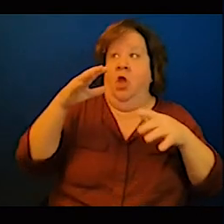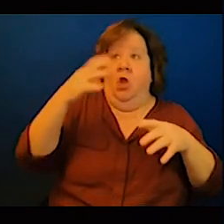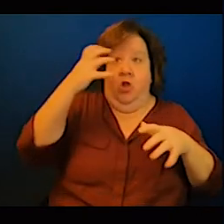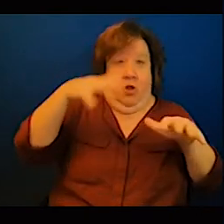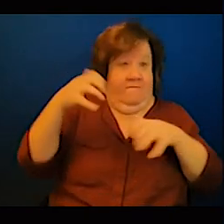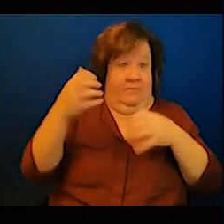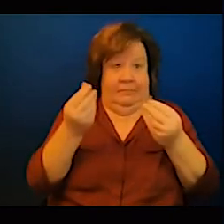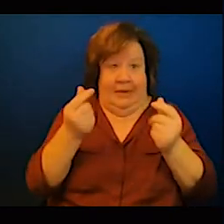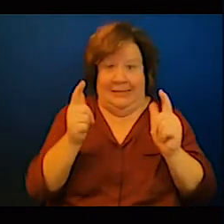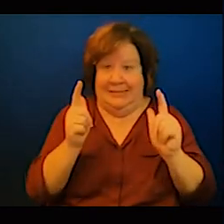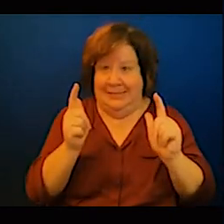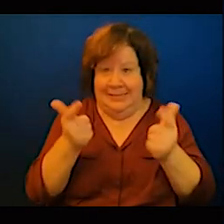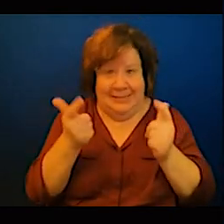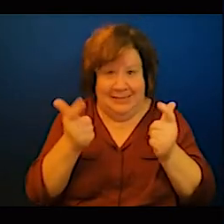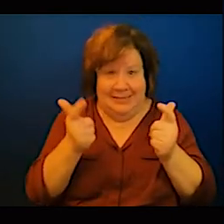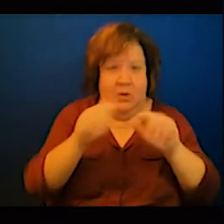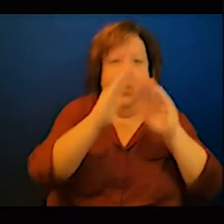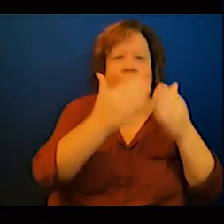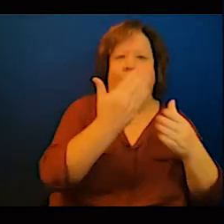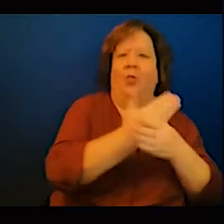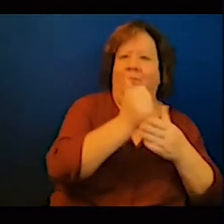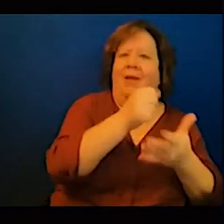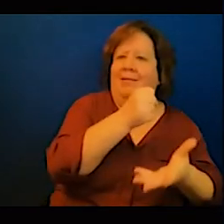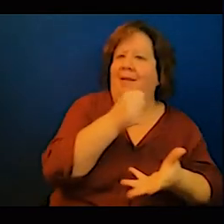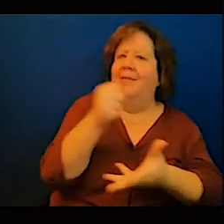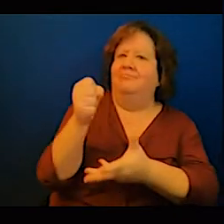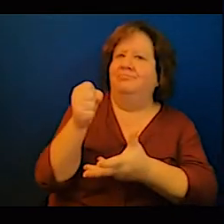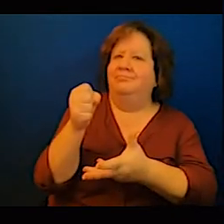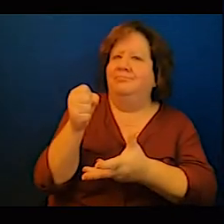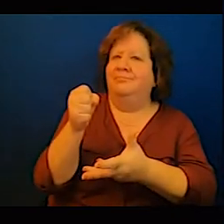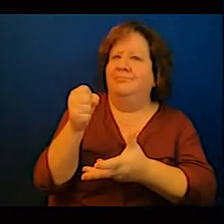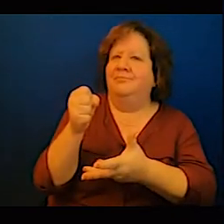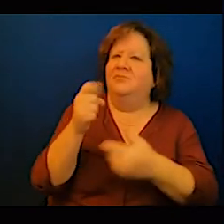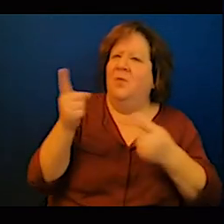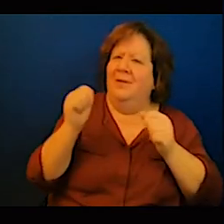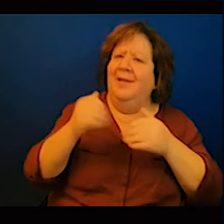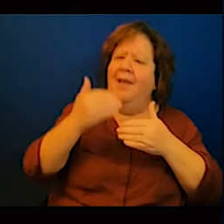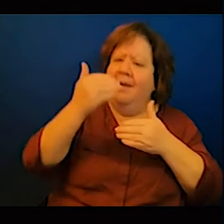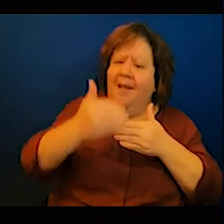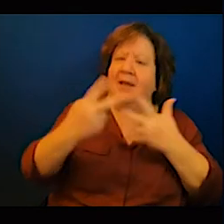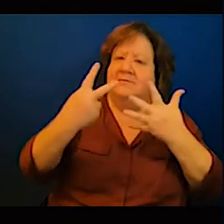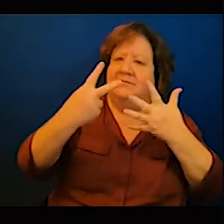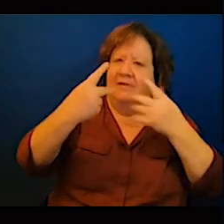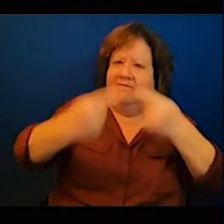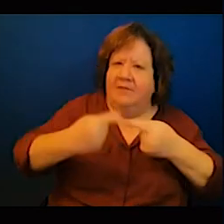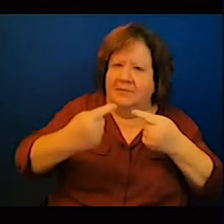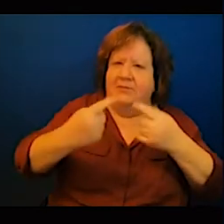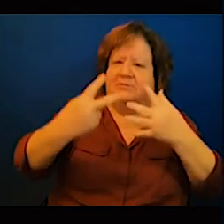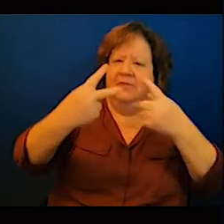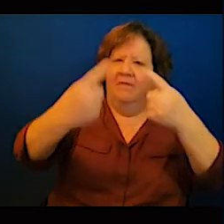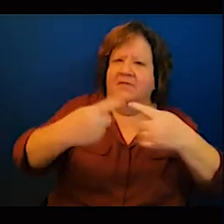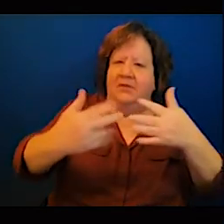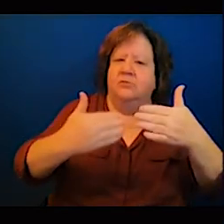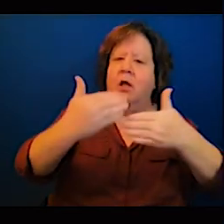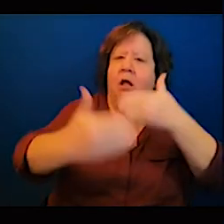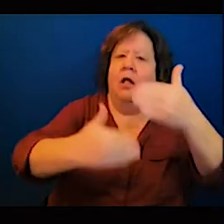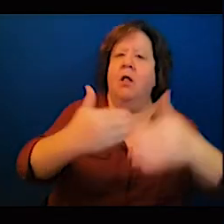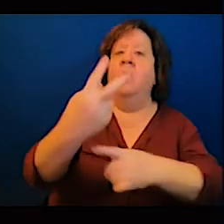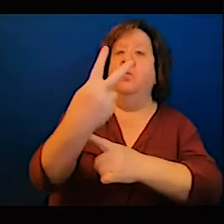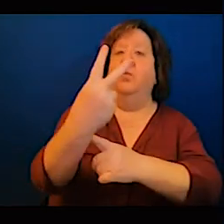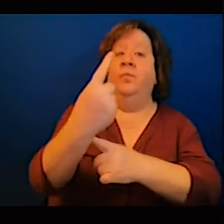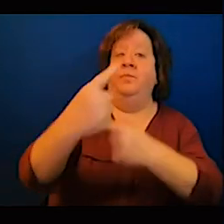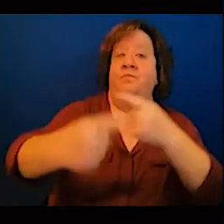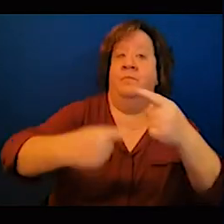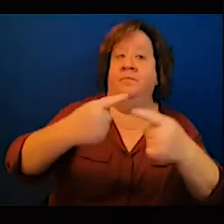even if they have some constraints about financing long-term projects the other issue that I would like to share is related to the local